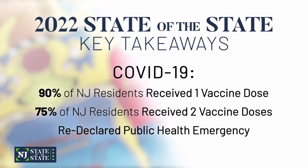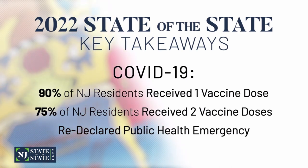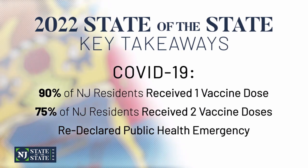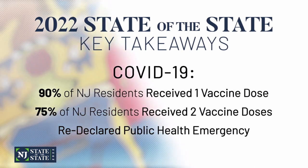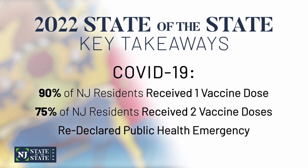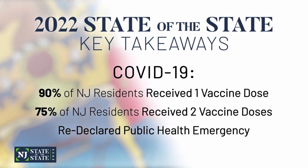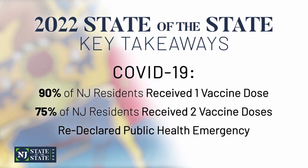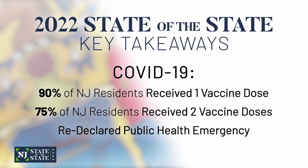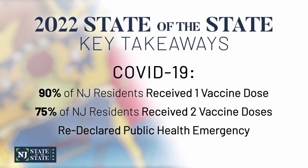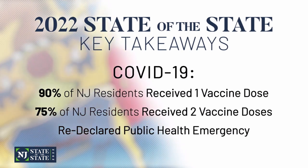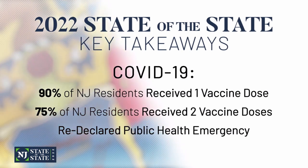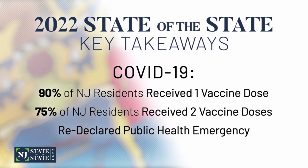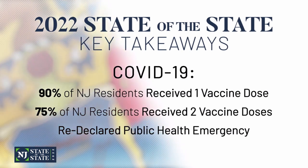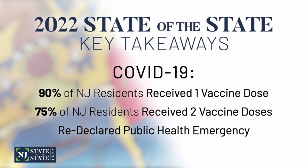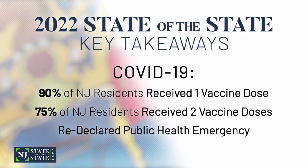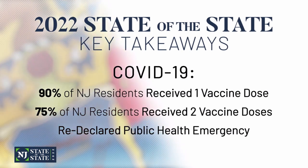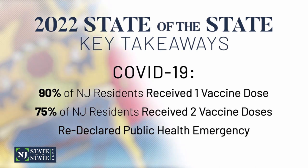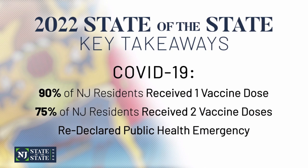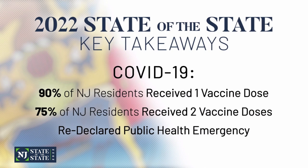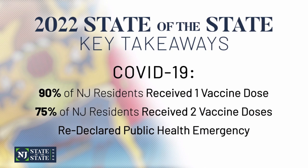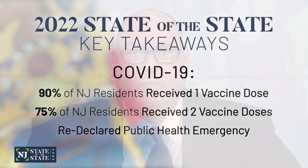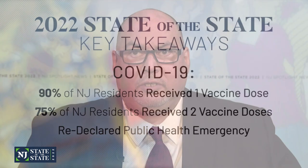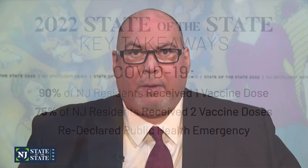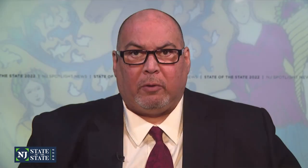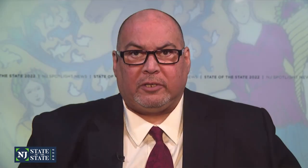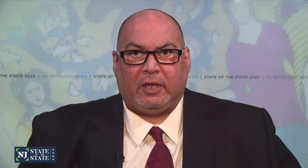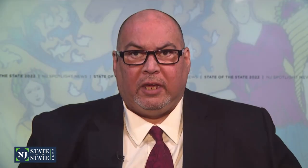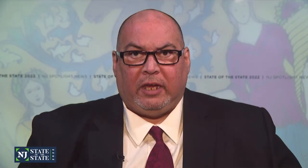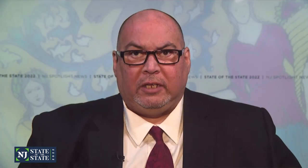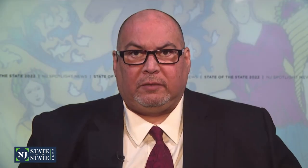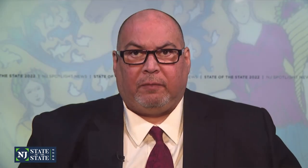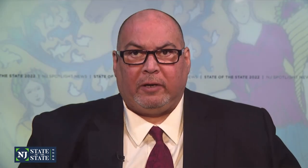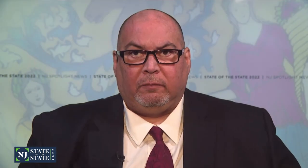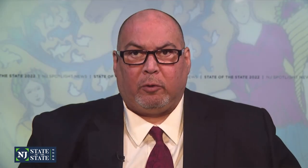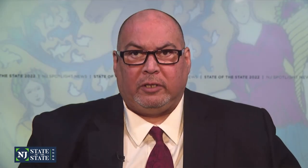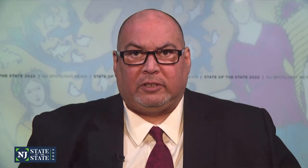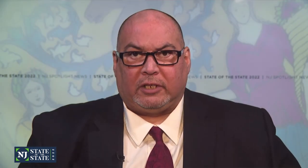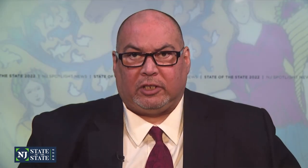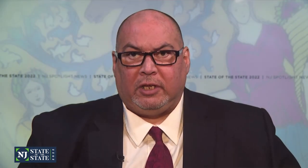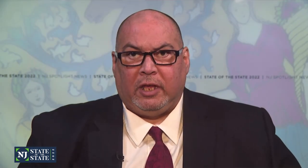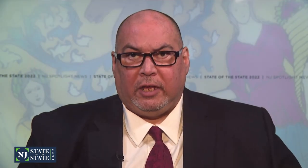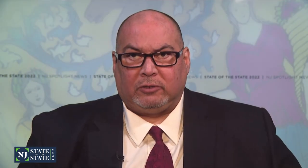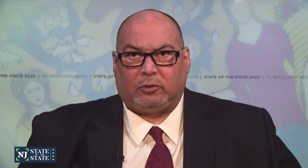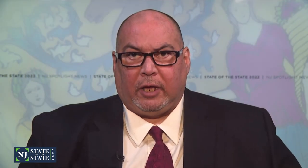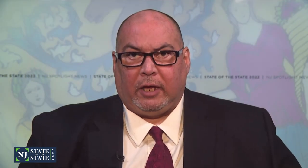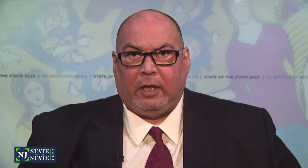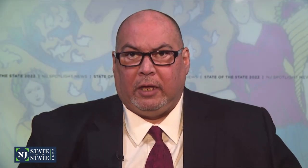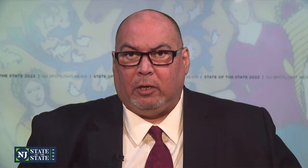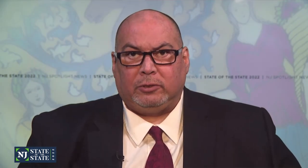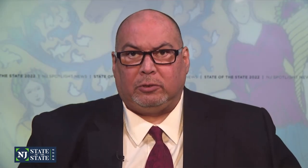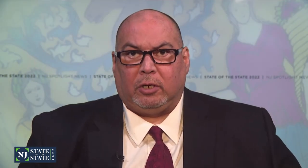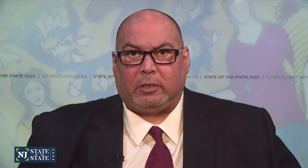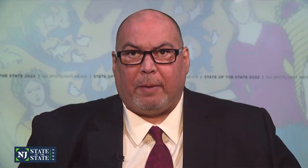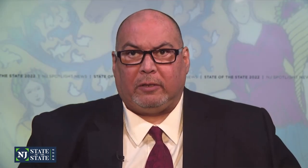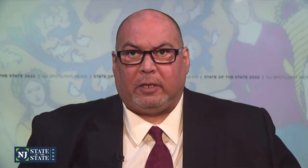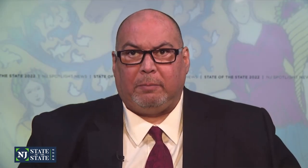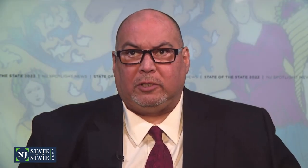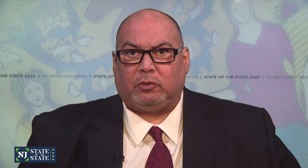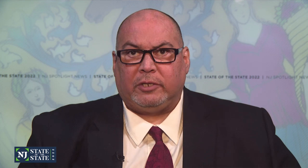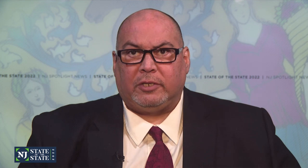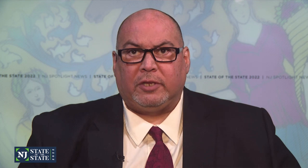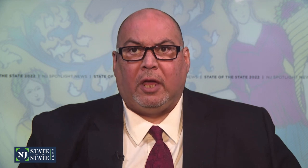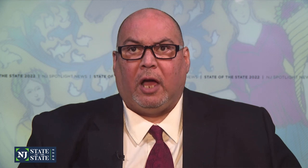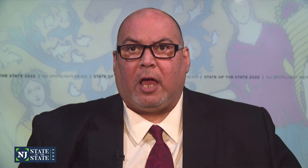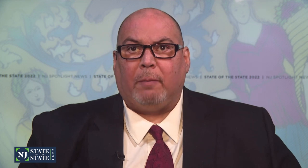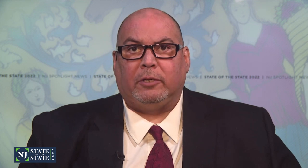legislature which did not vote to extend his emergency powers in its final voting session yesterday. He also talked about